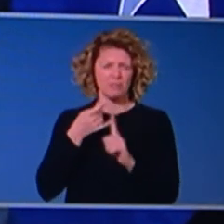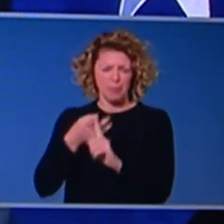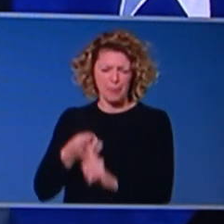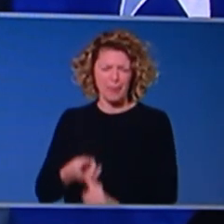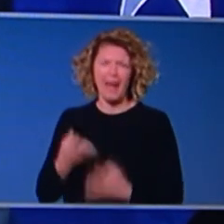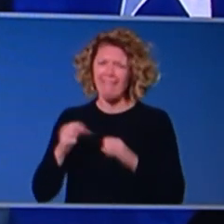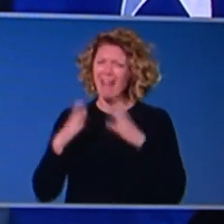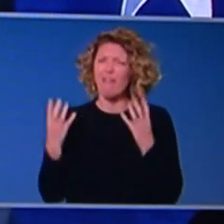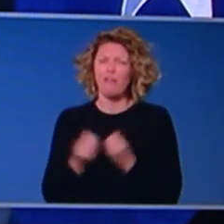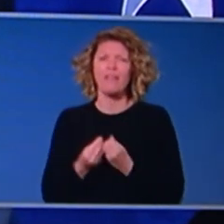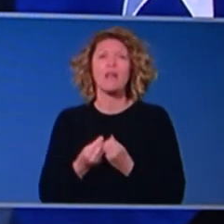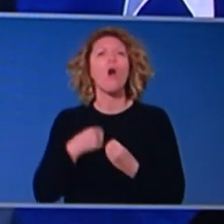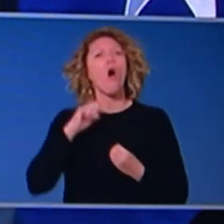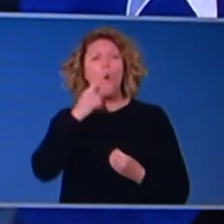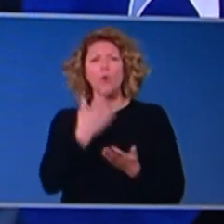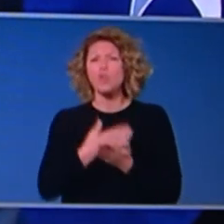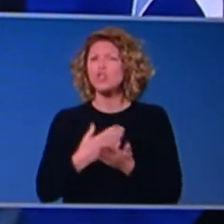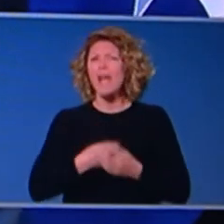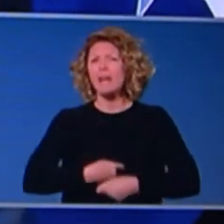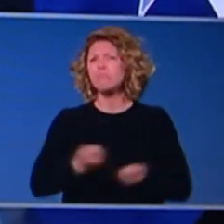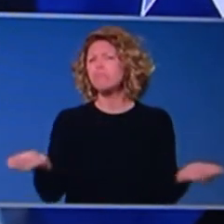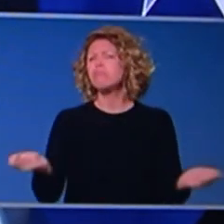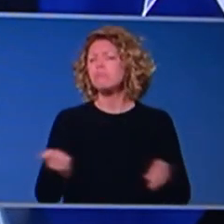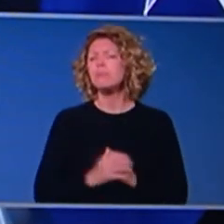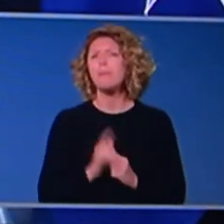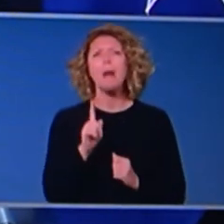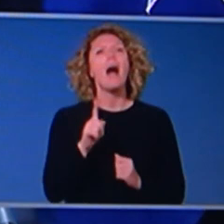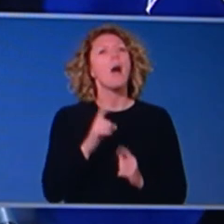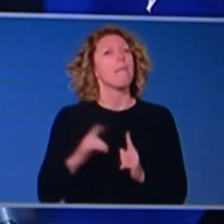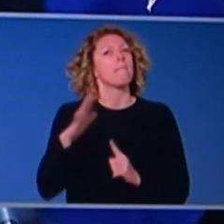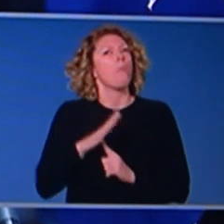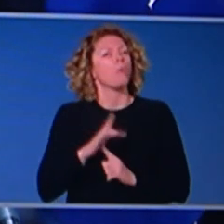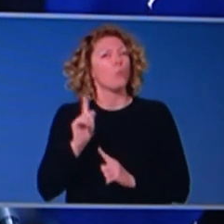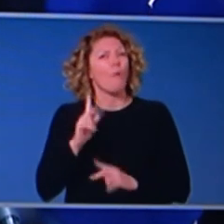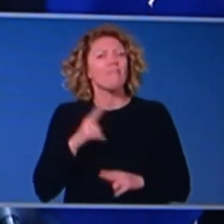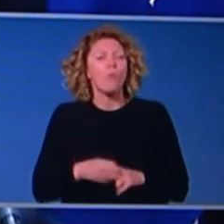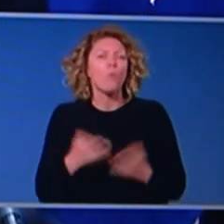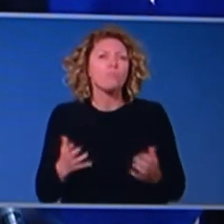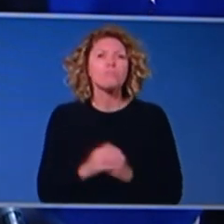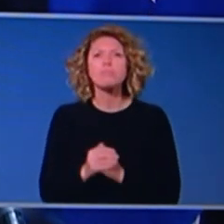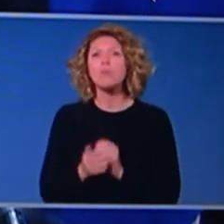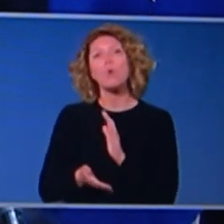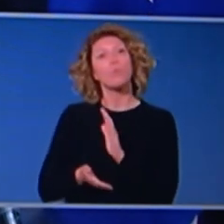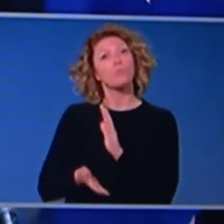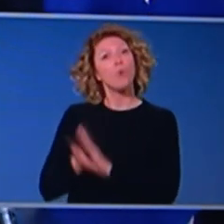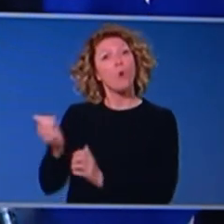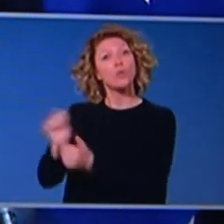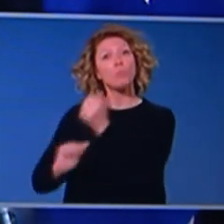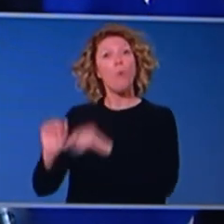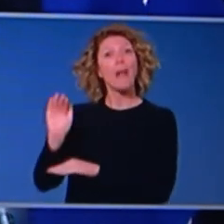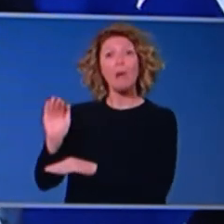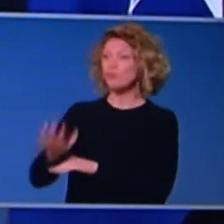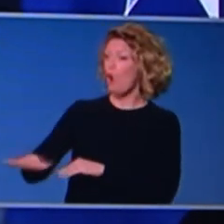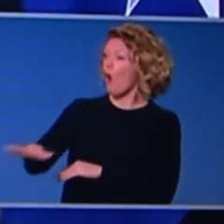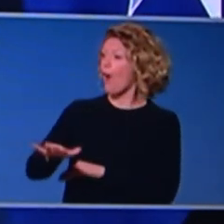those already. Uh, they do set out, uh, important principles that, for example, outdoor activities are a lower risk